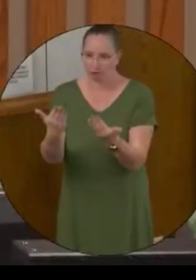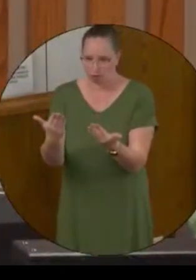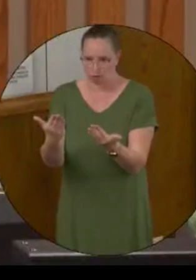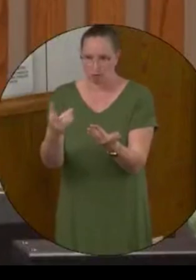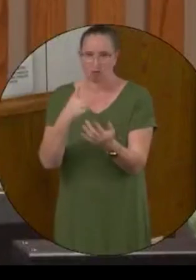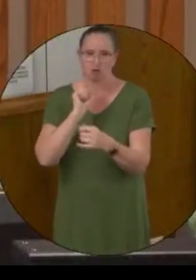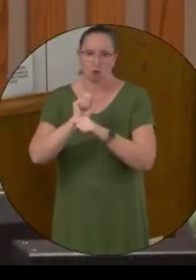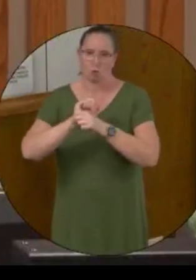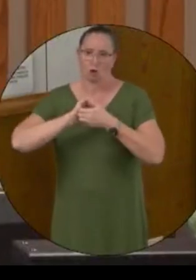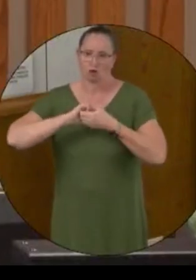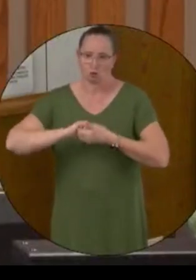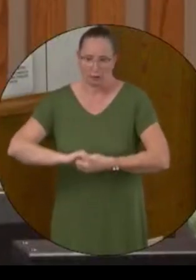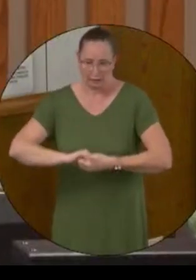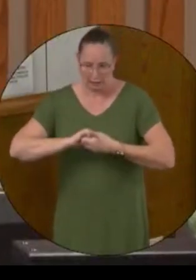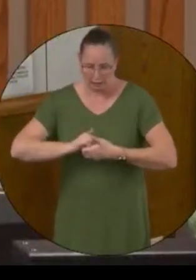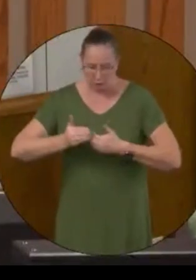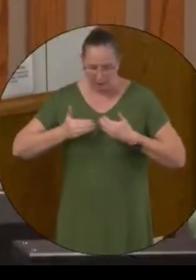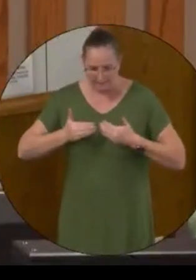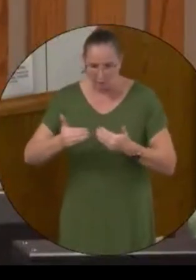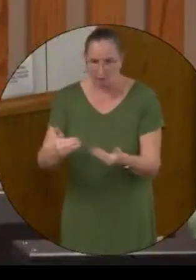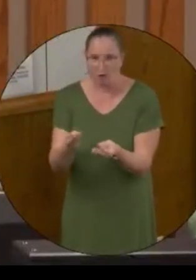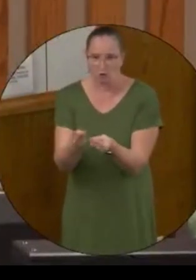work together and move forward and resolve these issues.